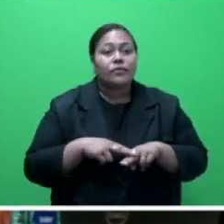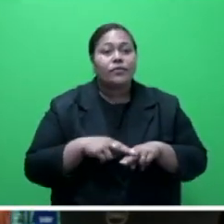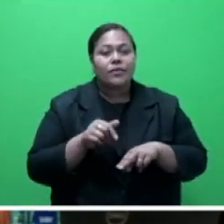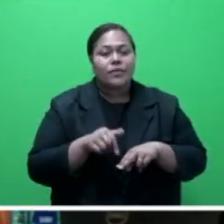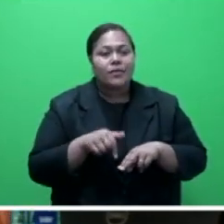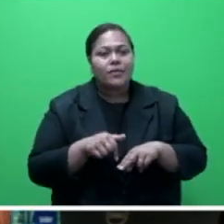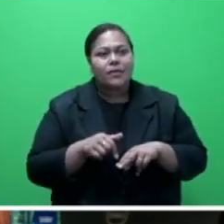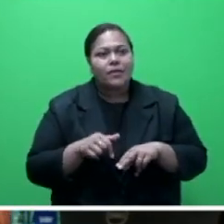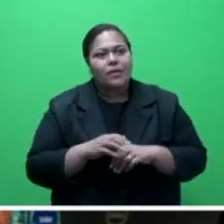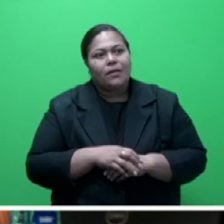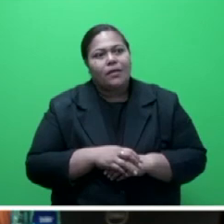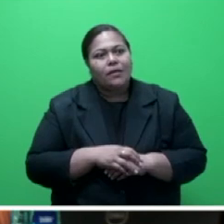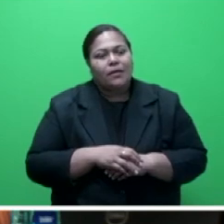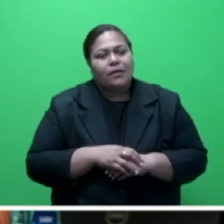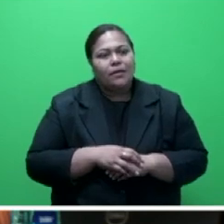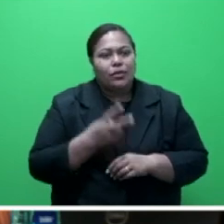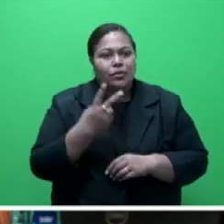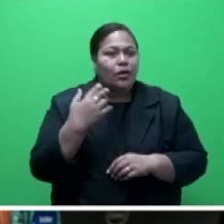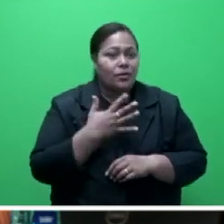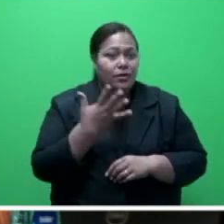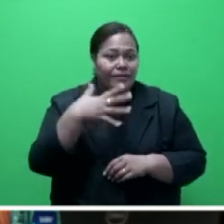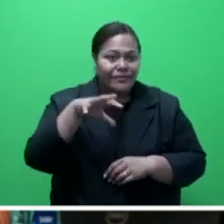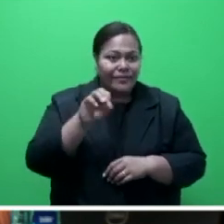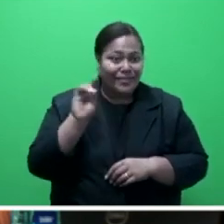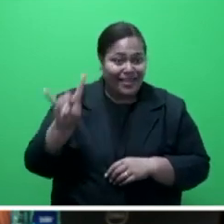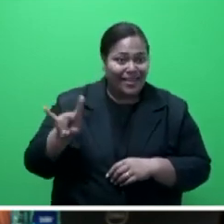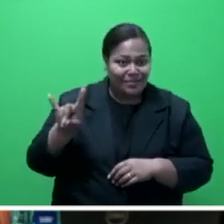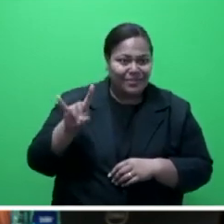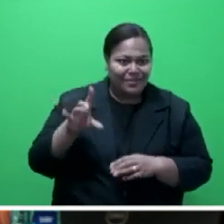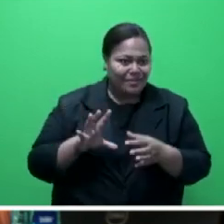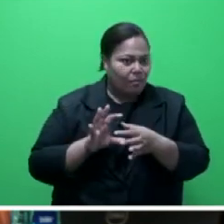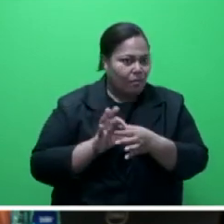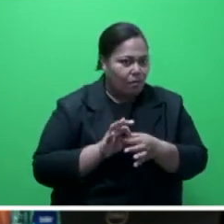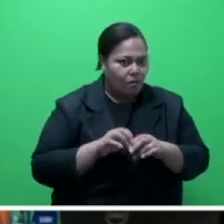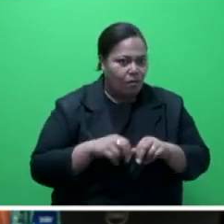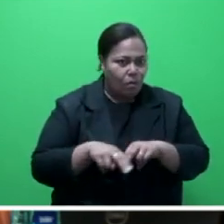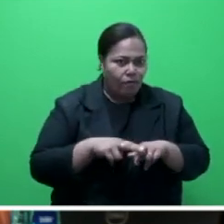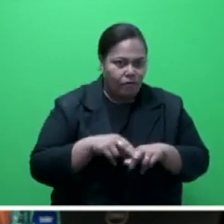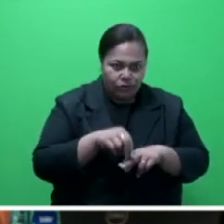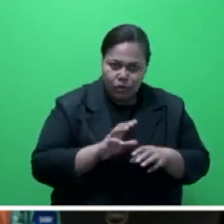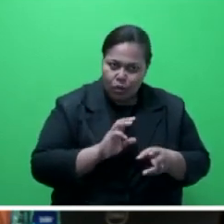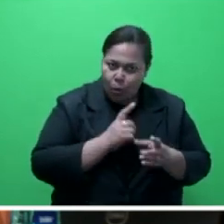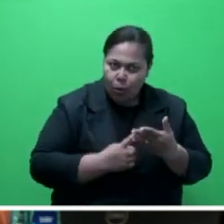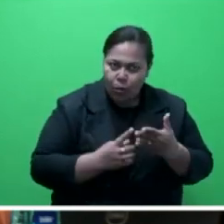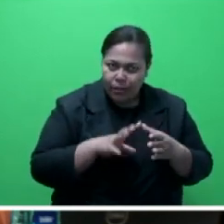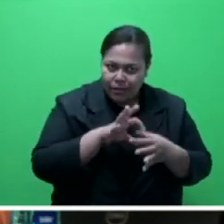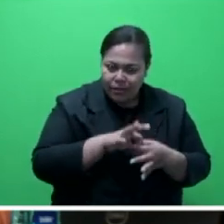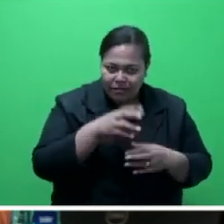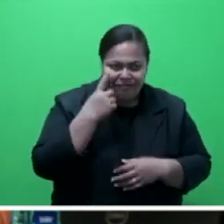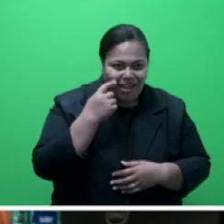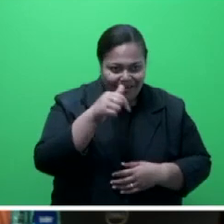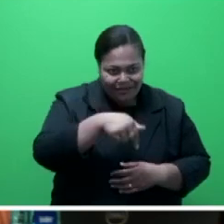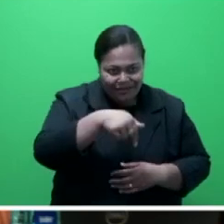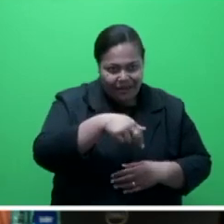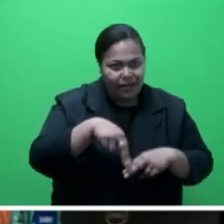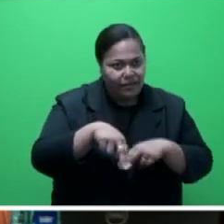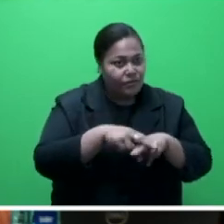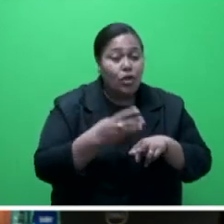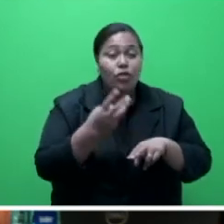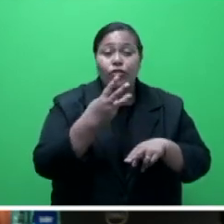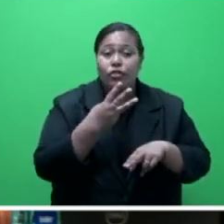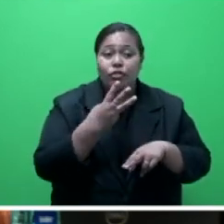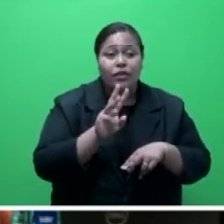250 endemic species, with more than 56 percent having reported as threatened and 32 as critically endangered.